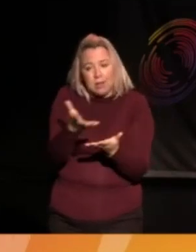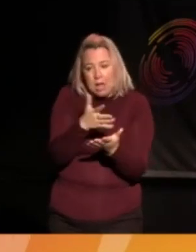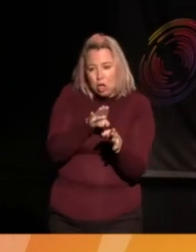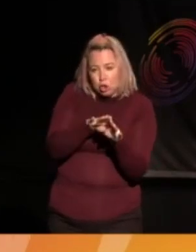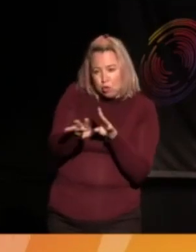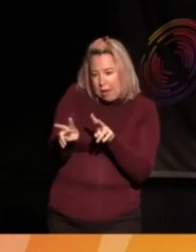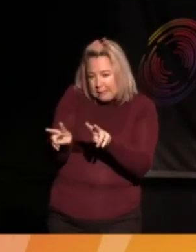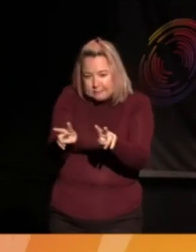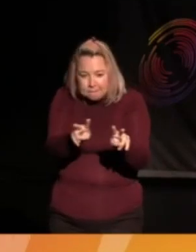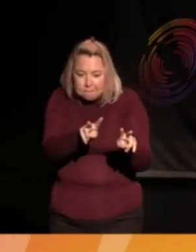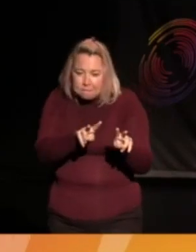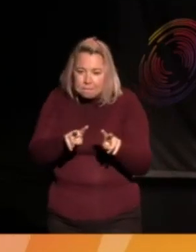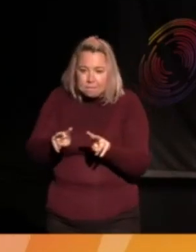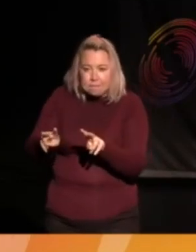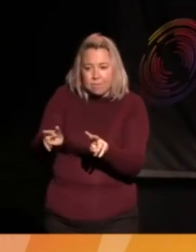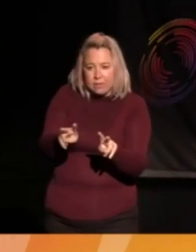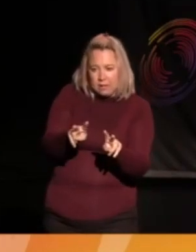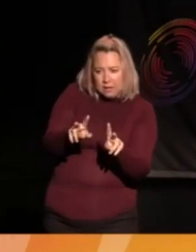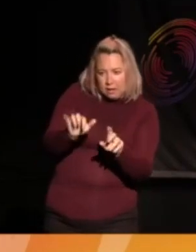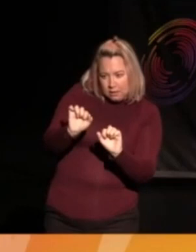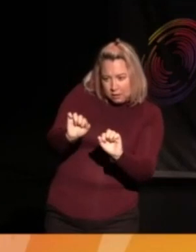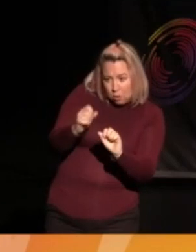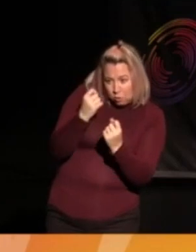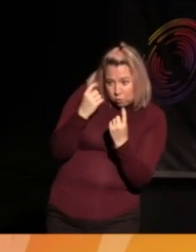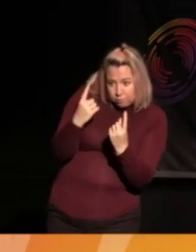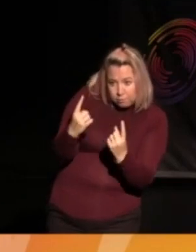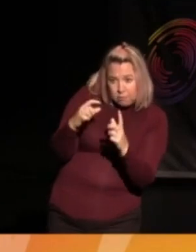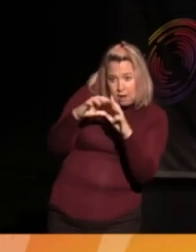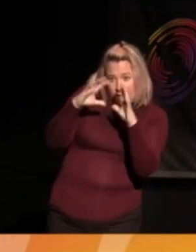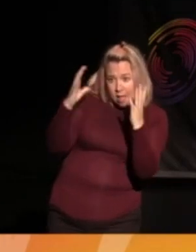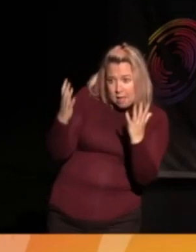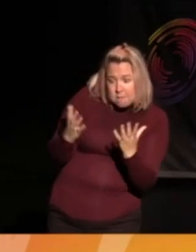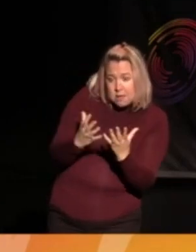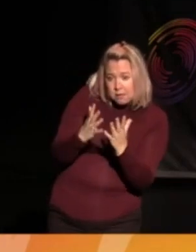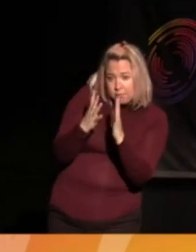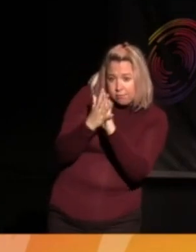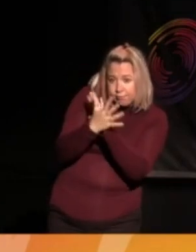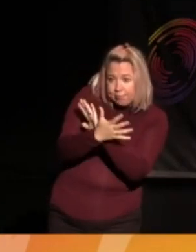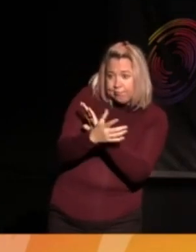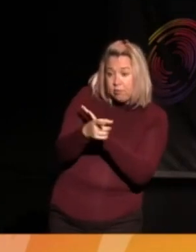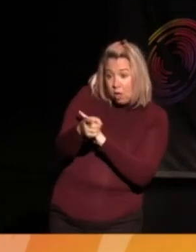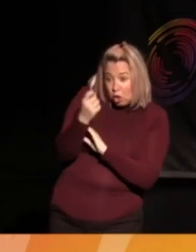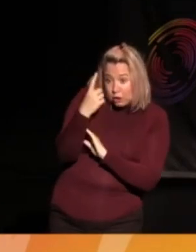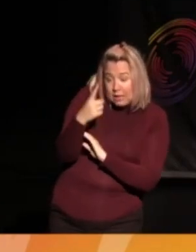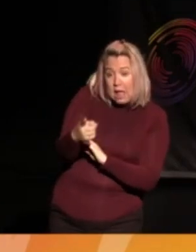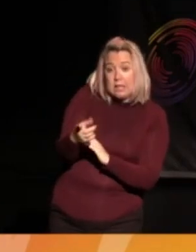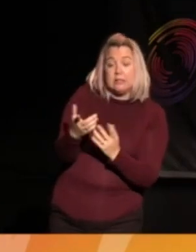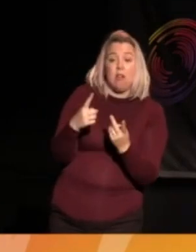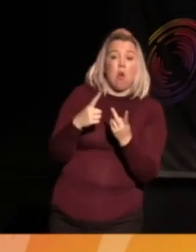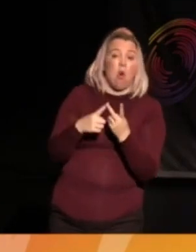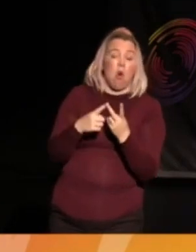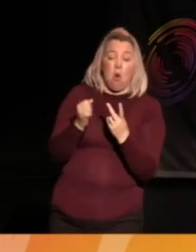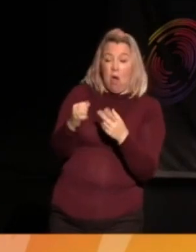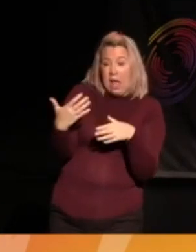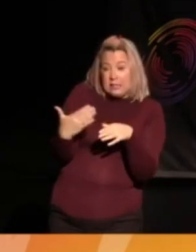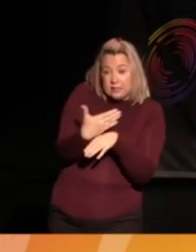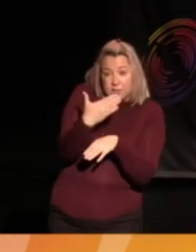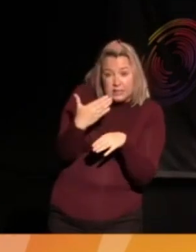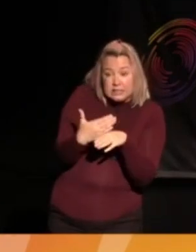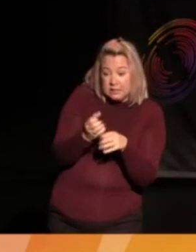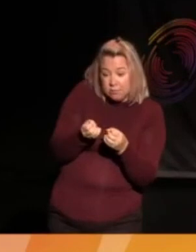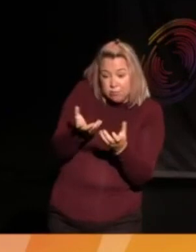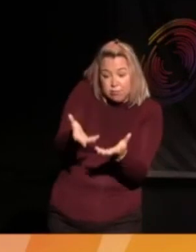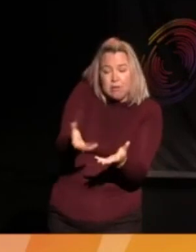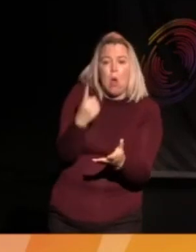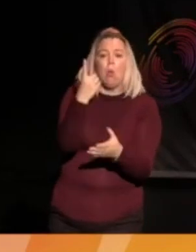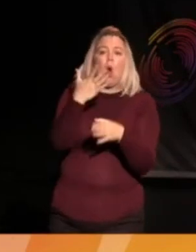what the climate crisis is and what it is within the different activities that's going on. In one of